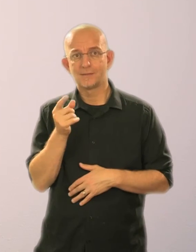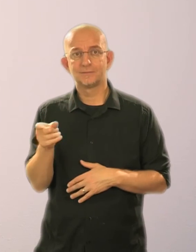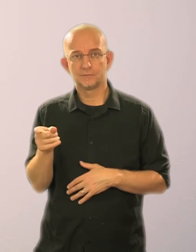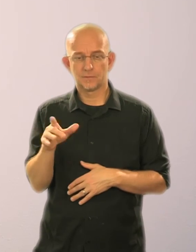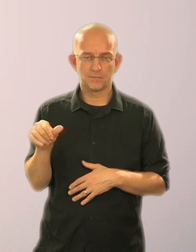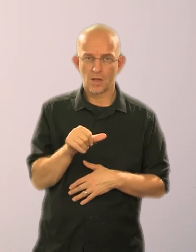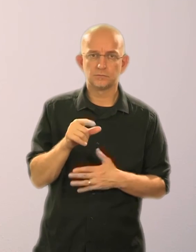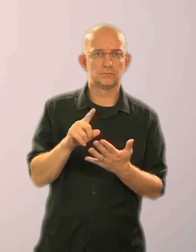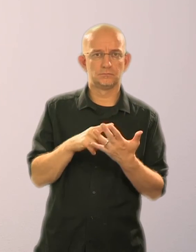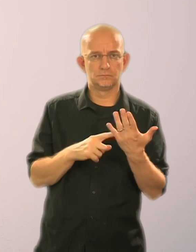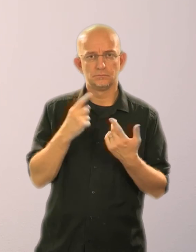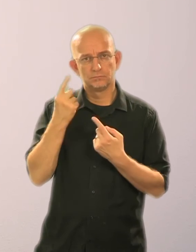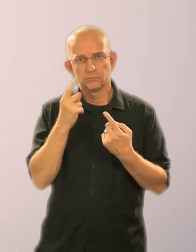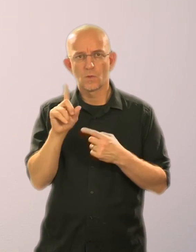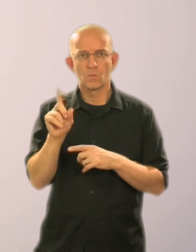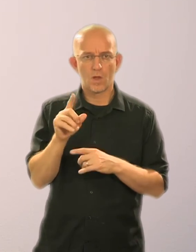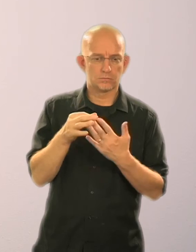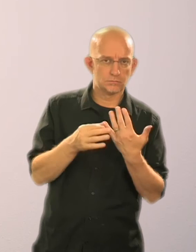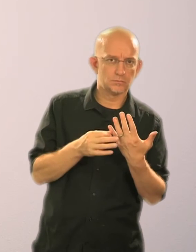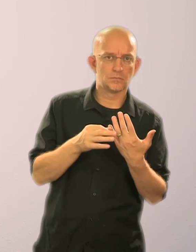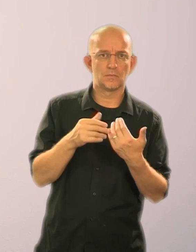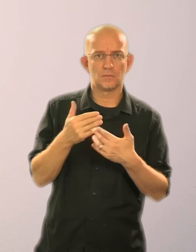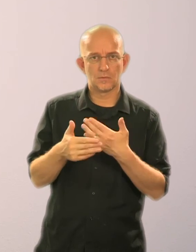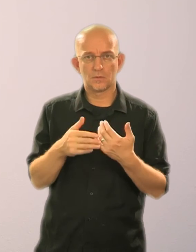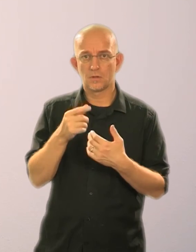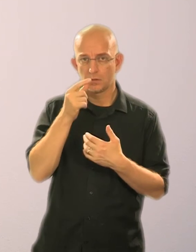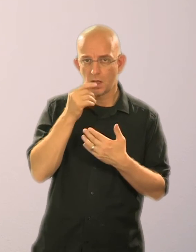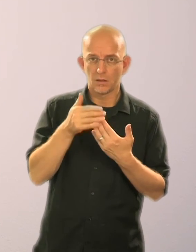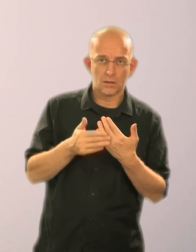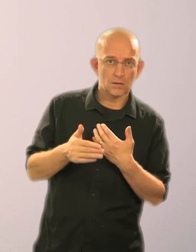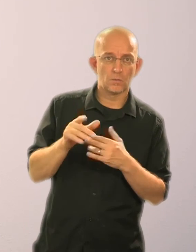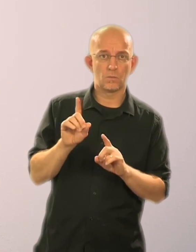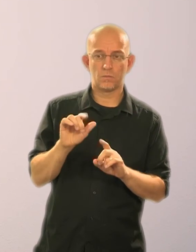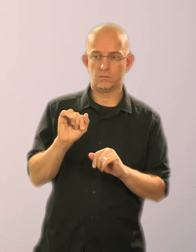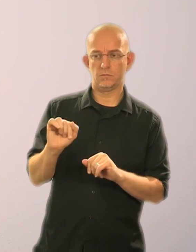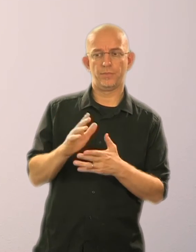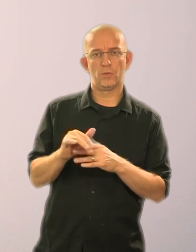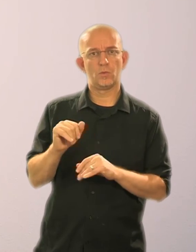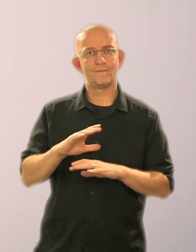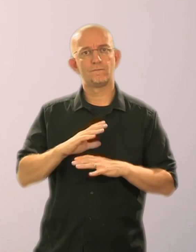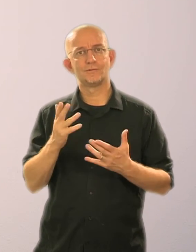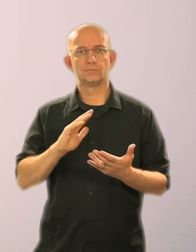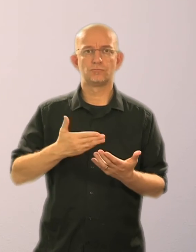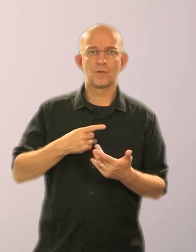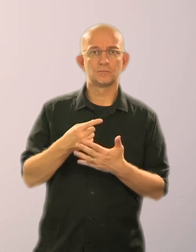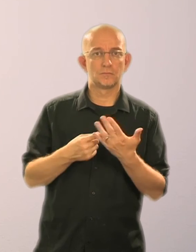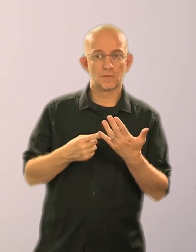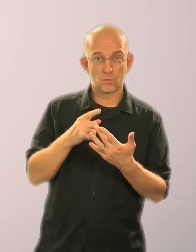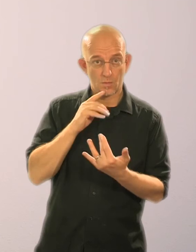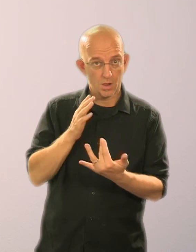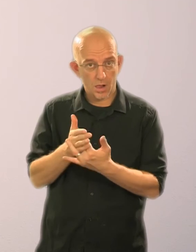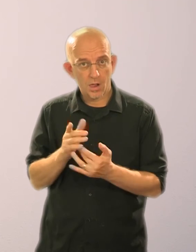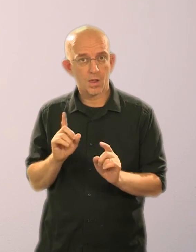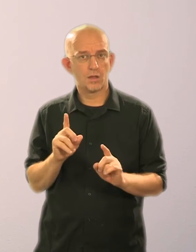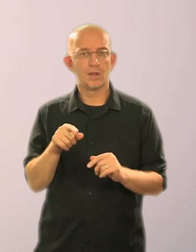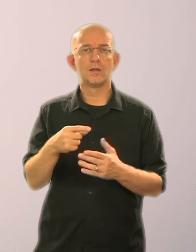course of action will interfere the least with the freedoms and rights of that person. These principles must be considered